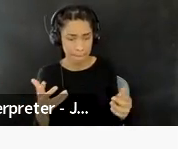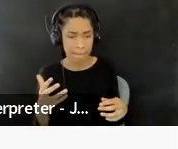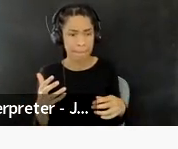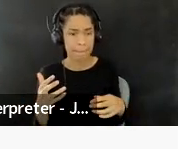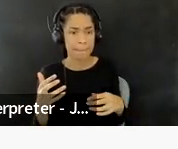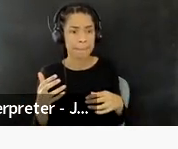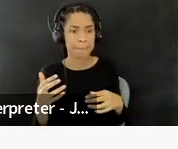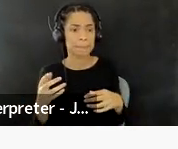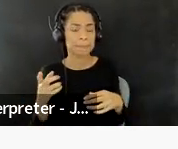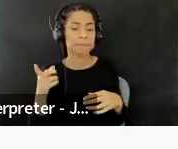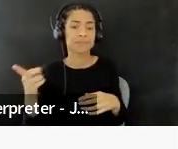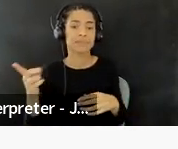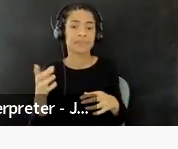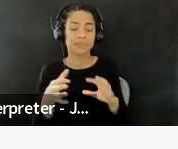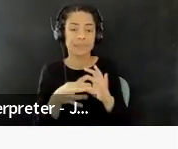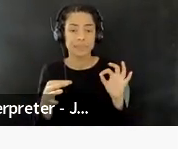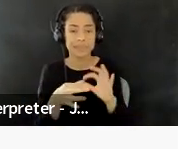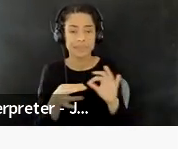as, um,